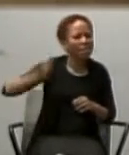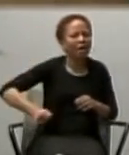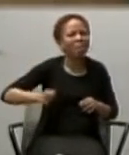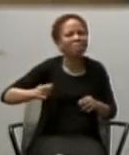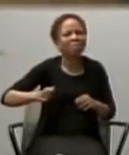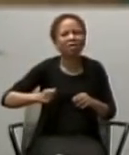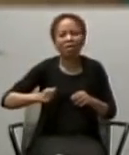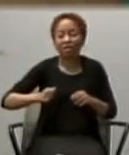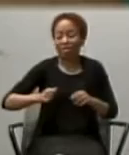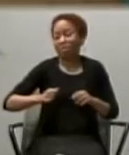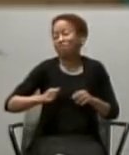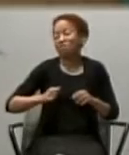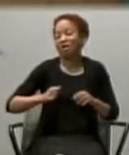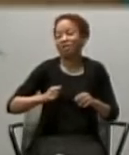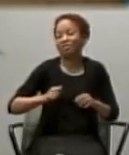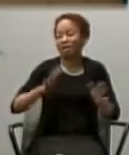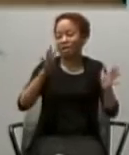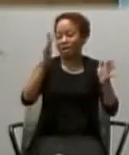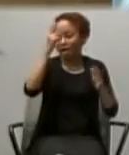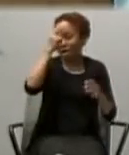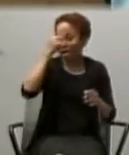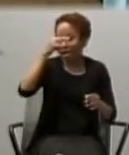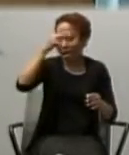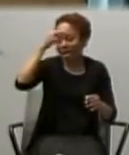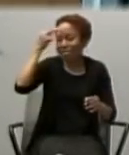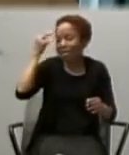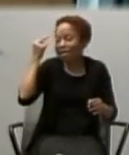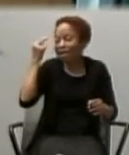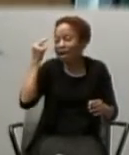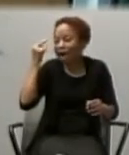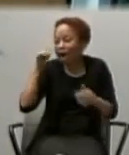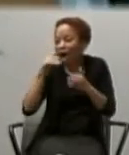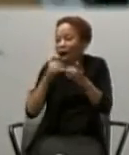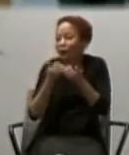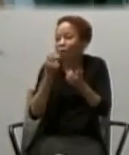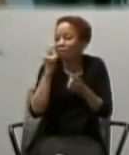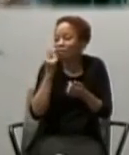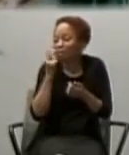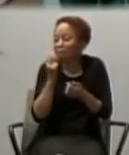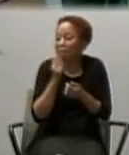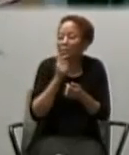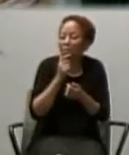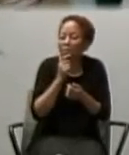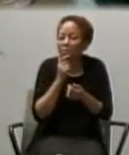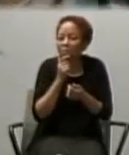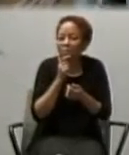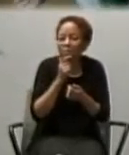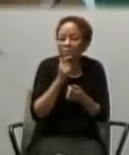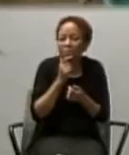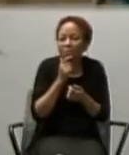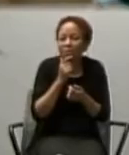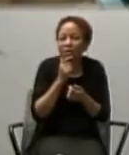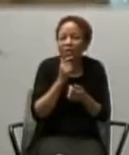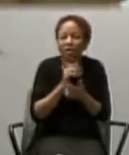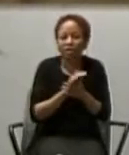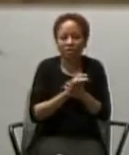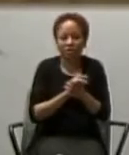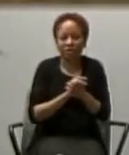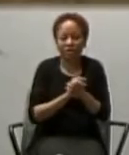For many Catholics, they see the church, as a wonderful place, in which to grow their children.